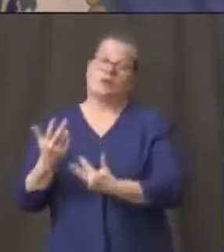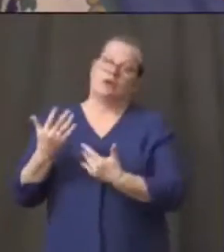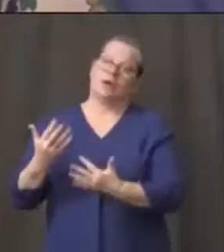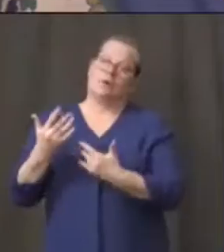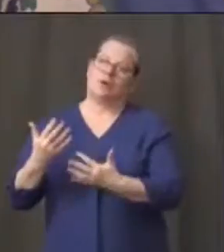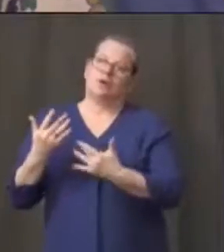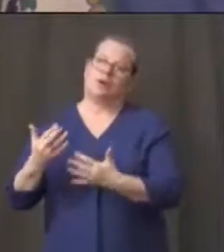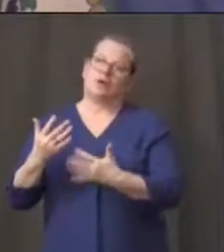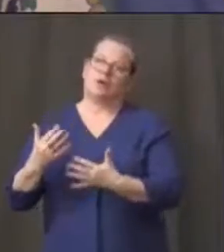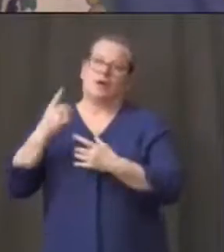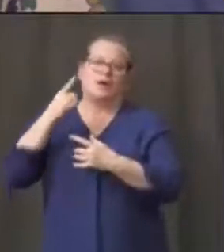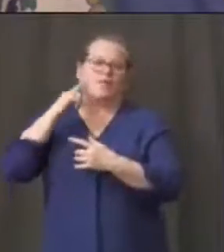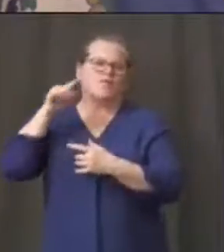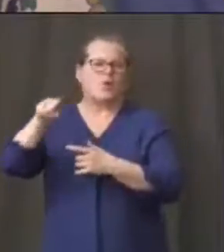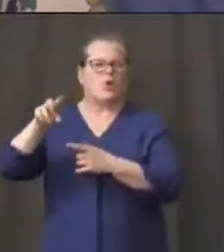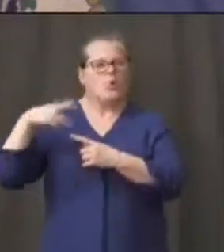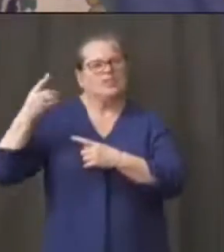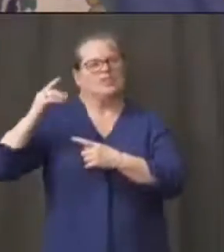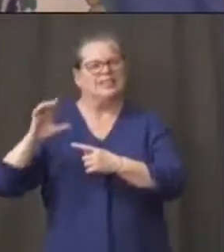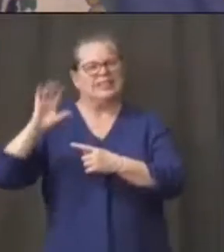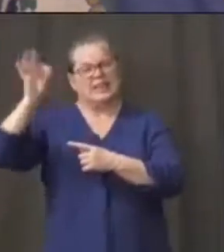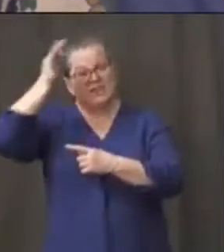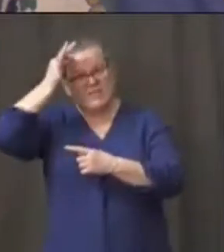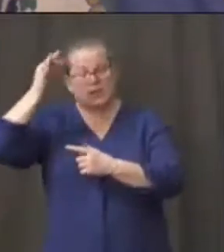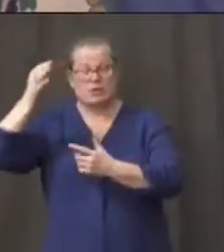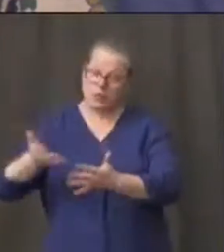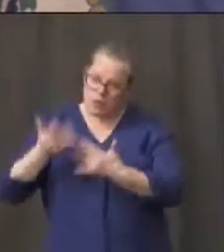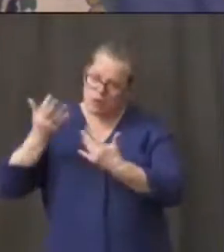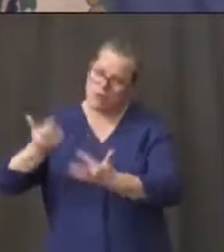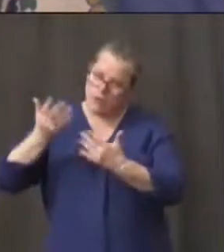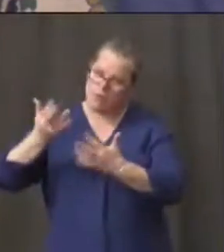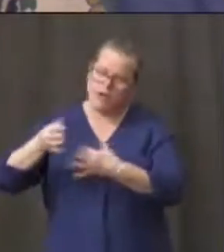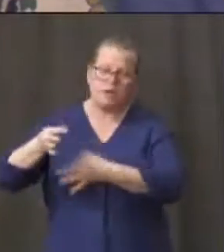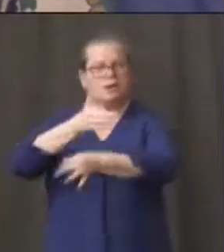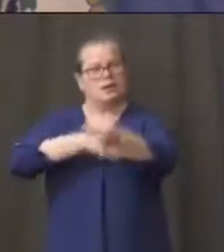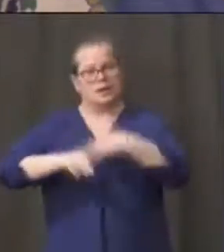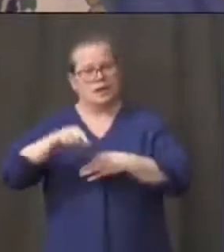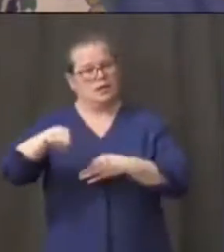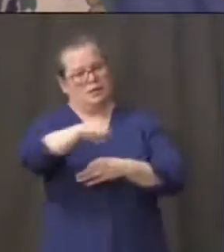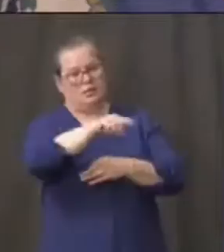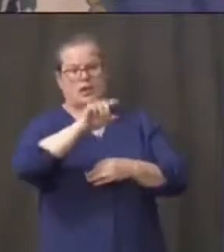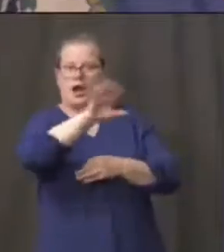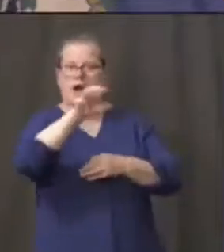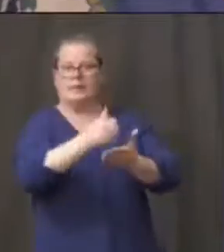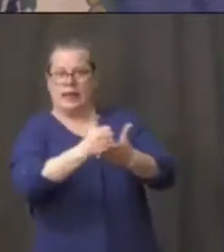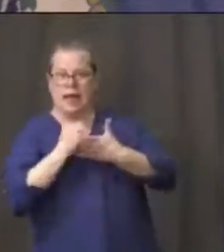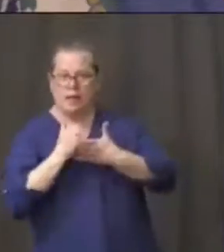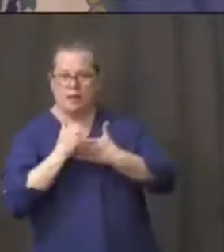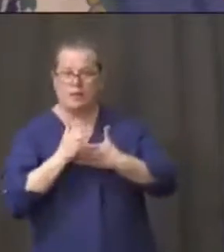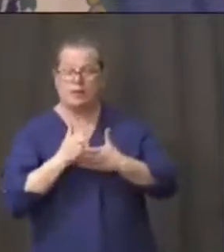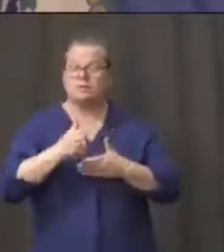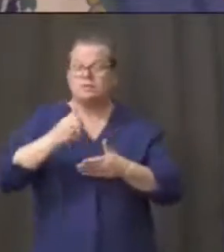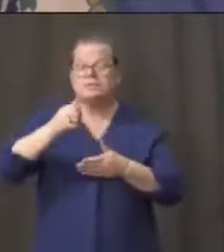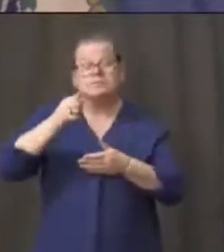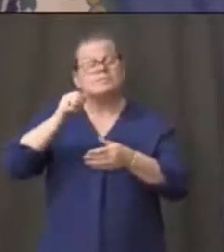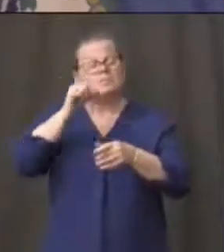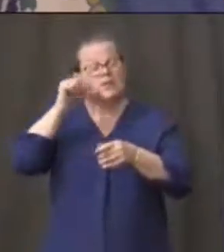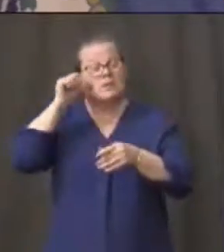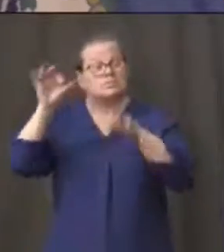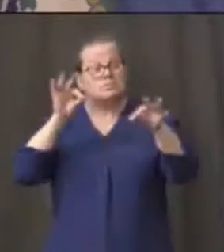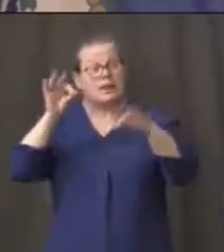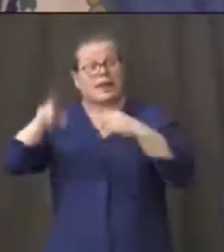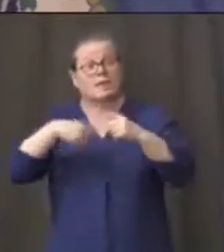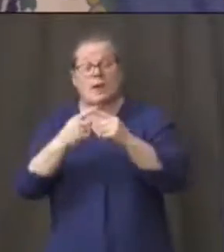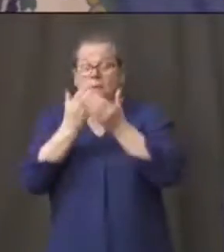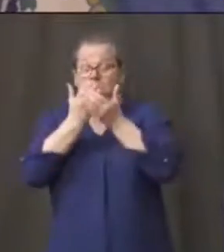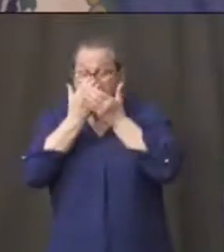Reserve down in Washington, D.C. to get us the gear we need. I told you we're going to be able to sanitize about 90,000 masks a